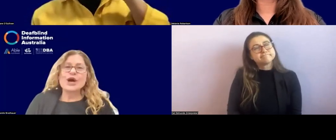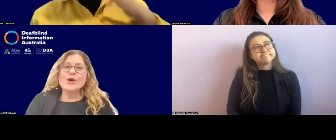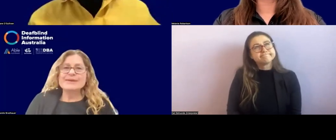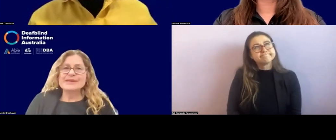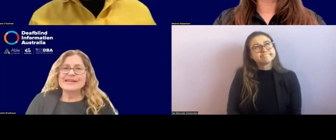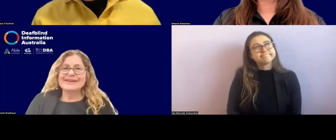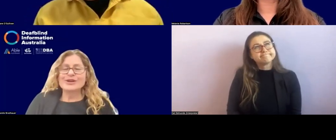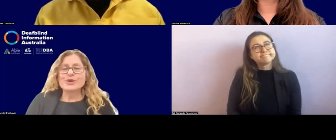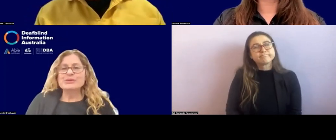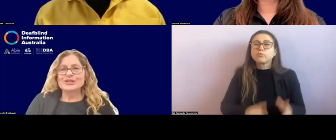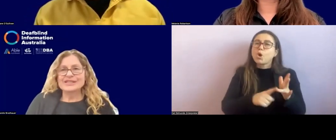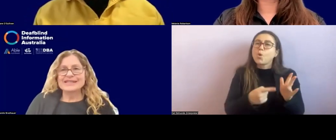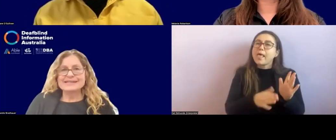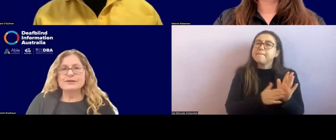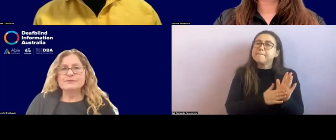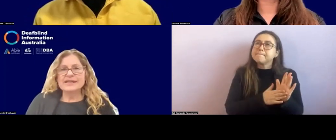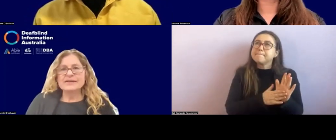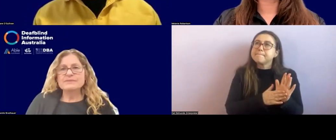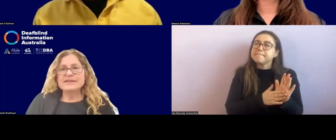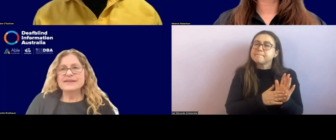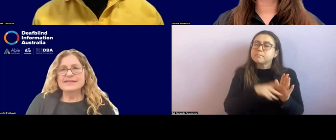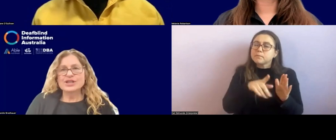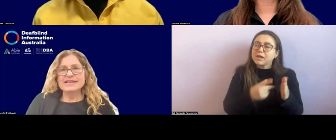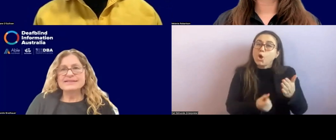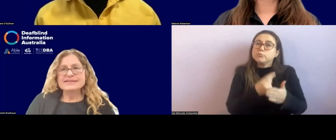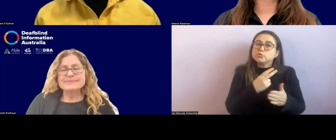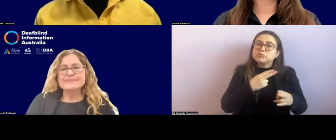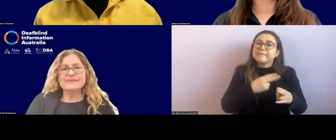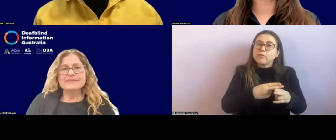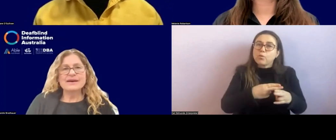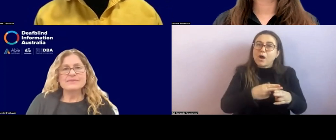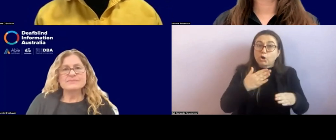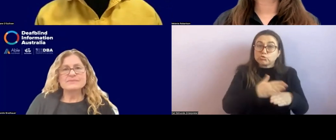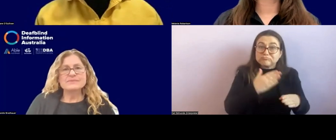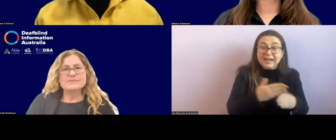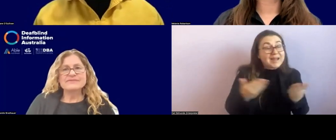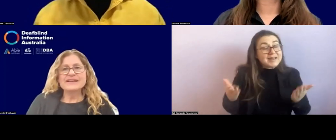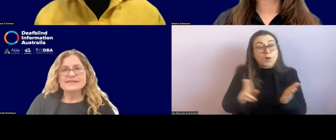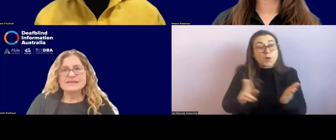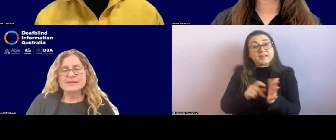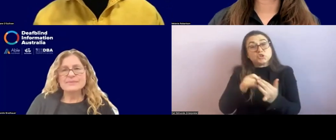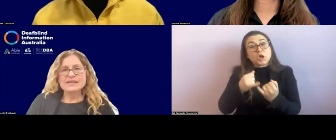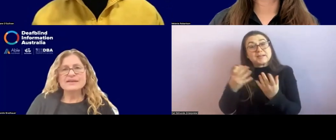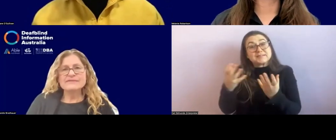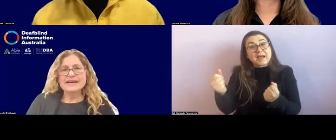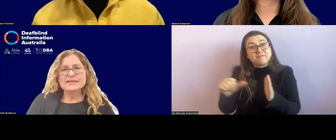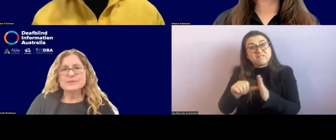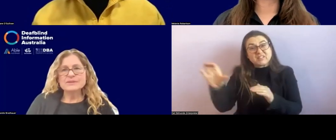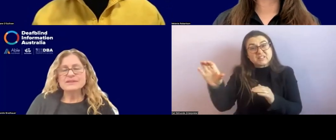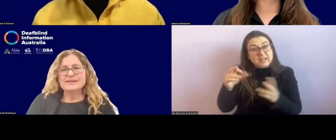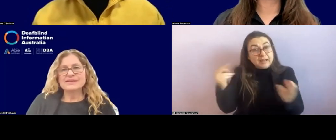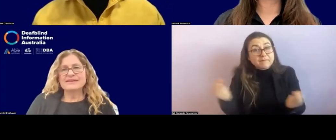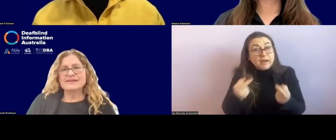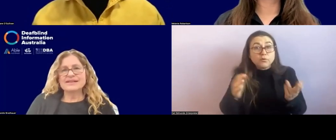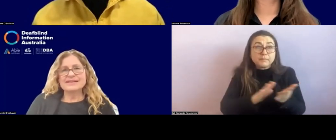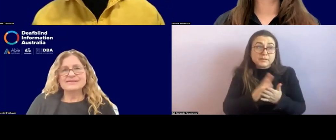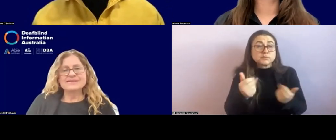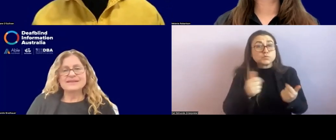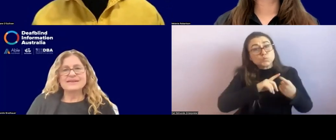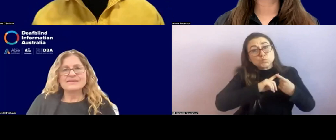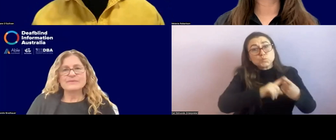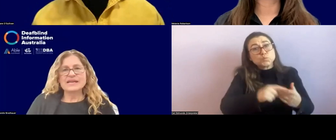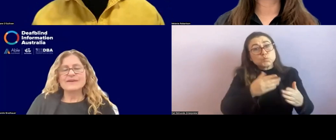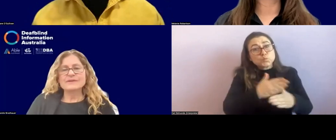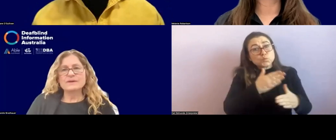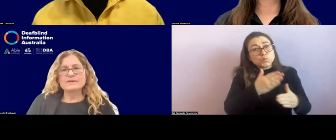uh, in ONM being an opportunity as a career with NGIS, um, funding becoming available. I can